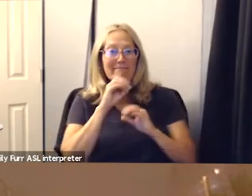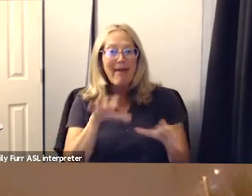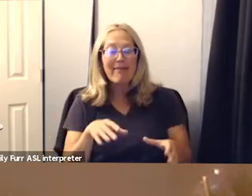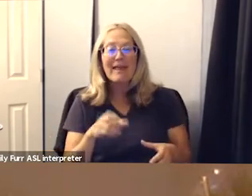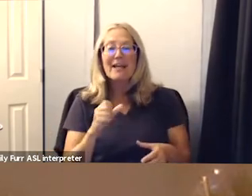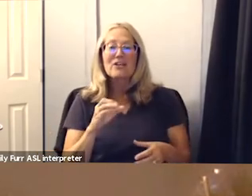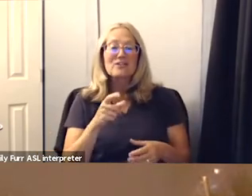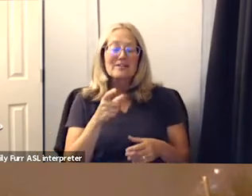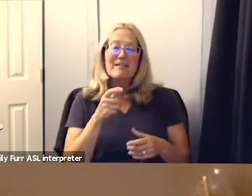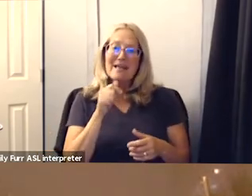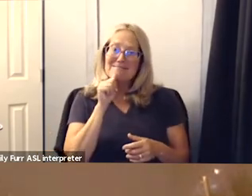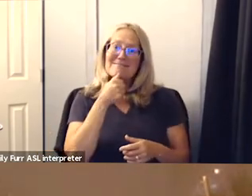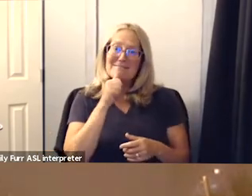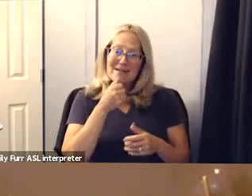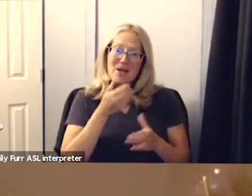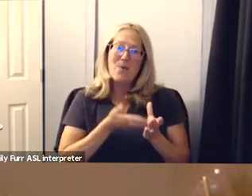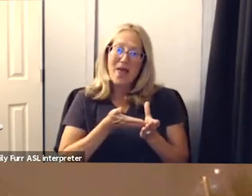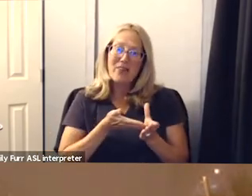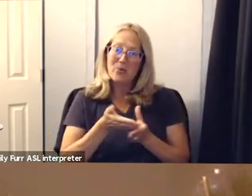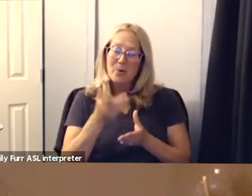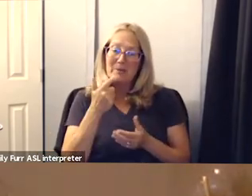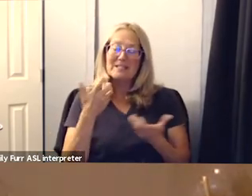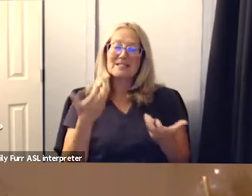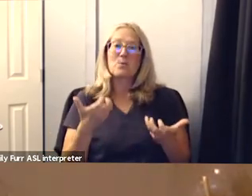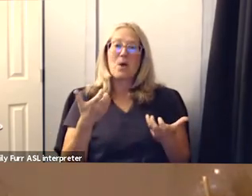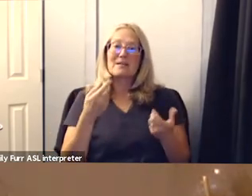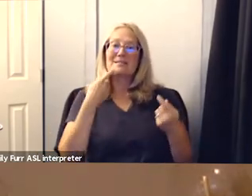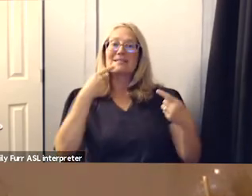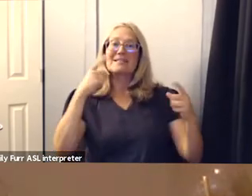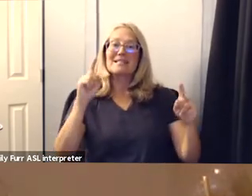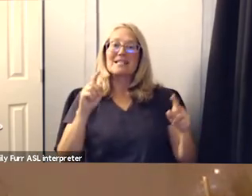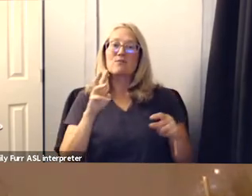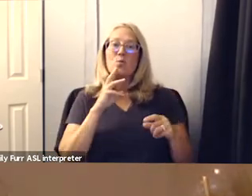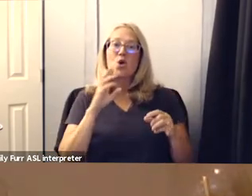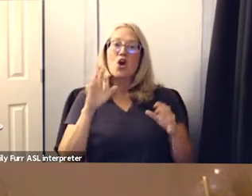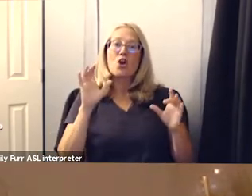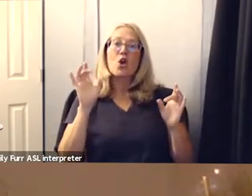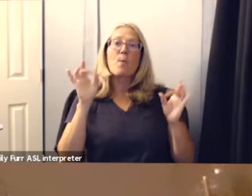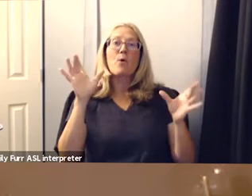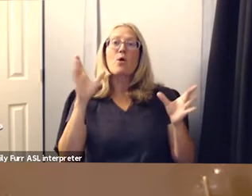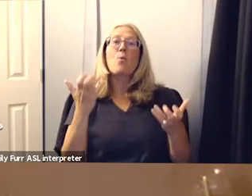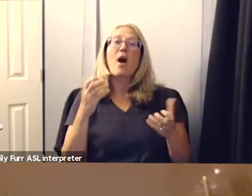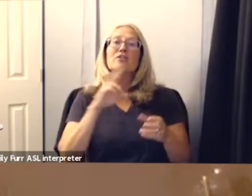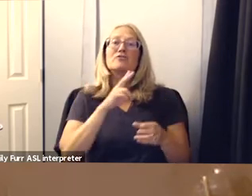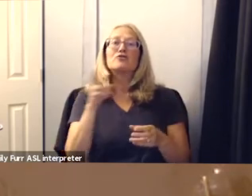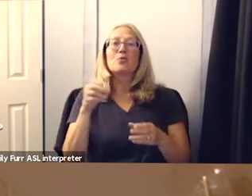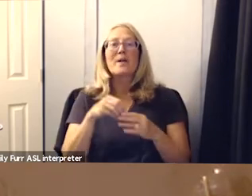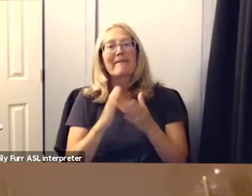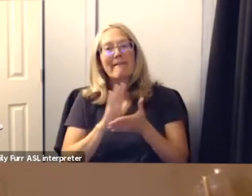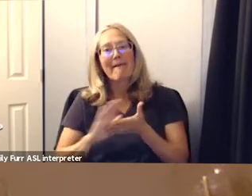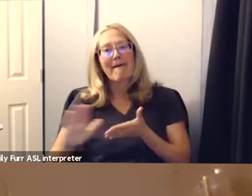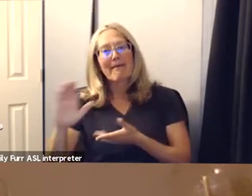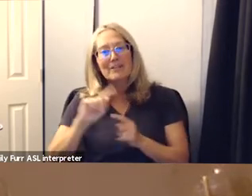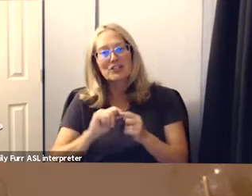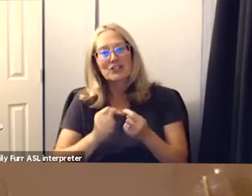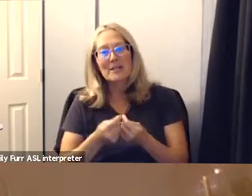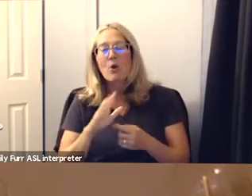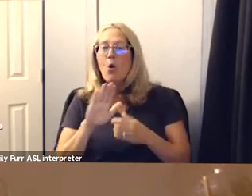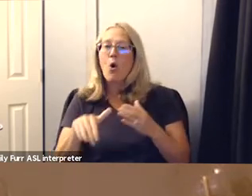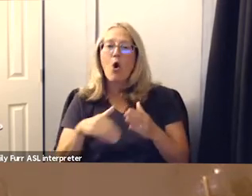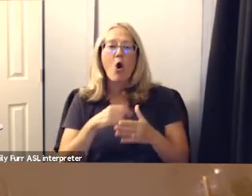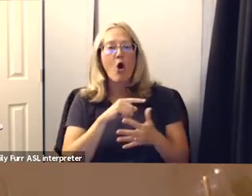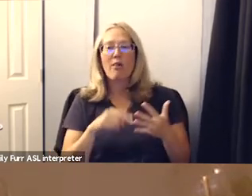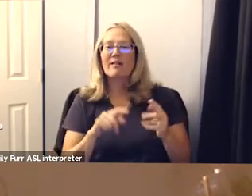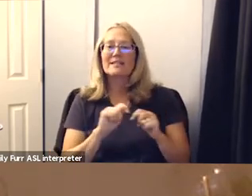went through all that because they all want to be successful water polo players a lot of them want to play in college they're all driven to be great